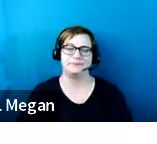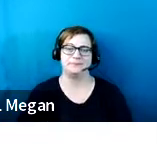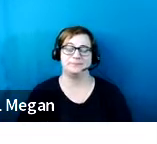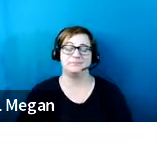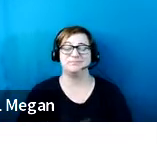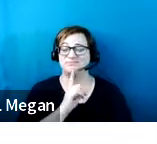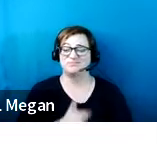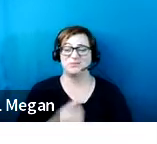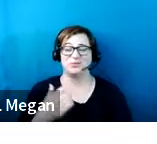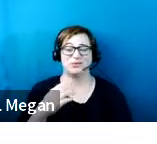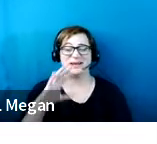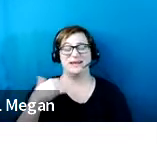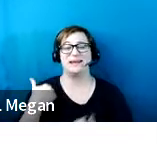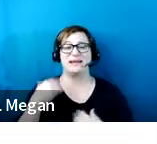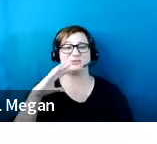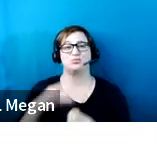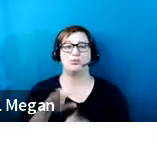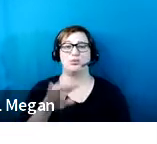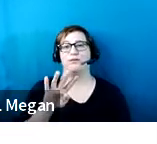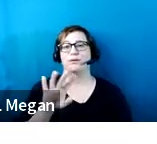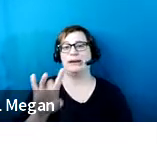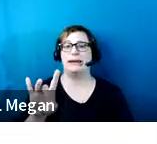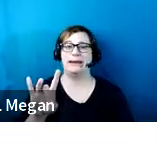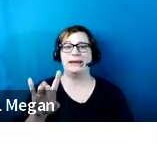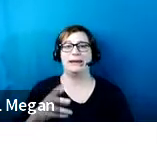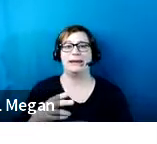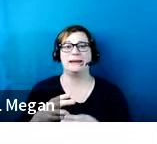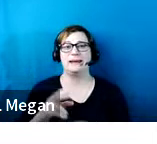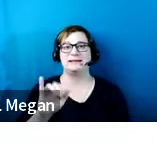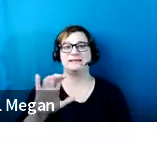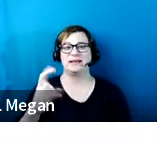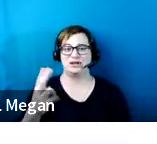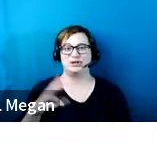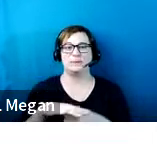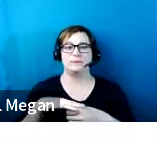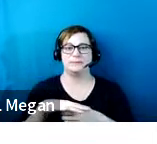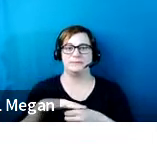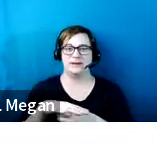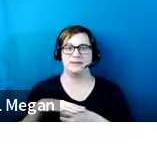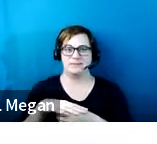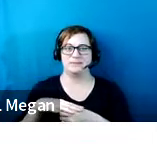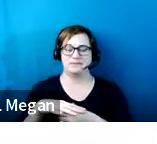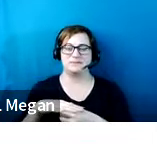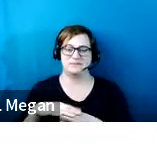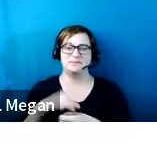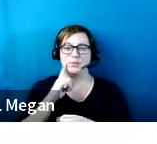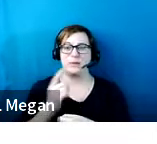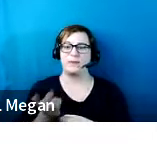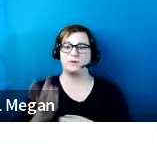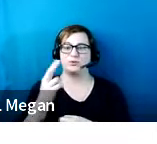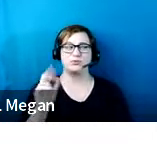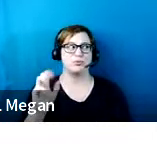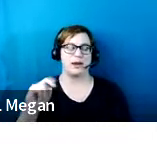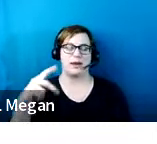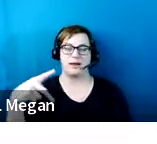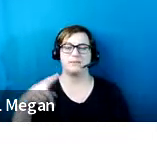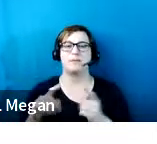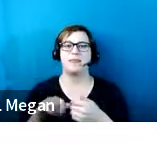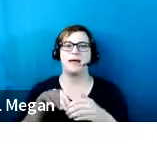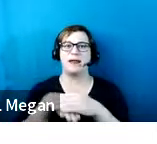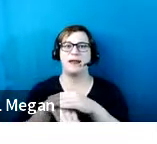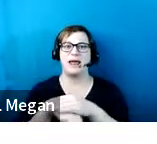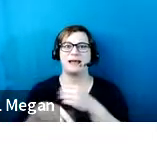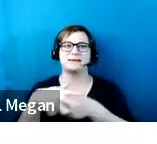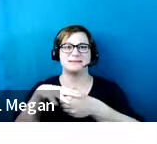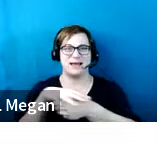has a 48 inch minimum spacing between those two ramps, but the access aisle is required